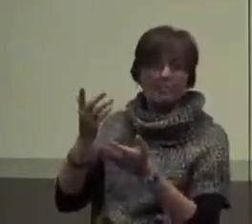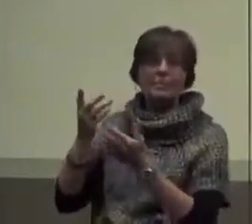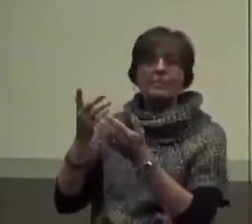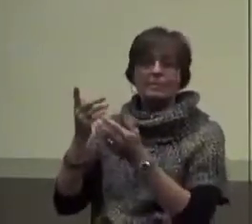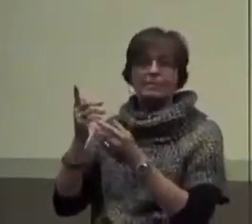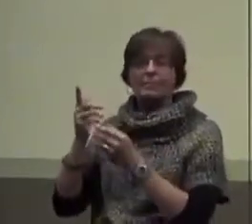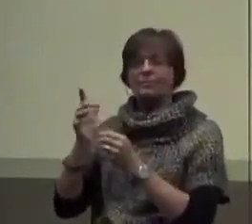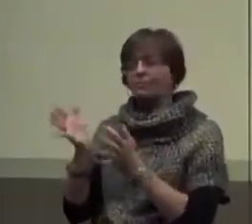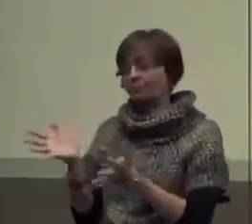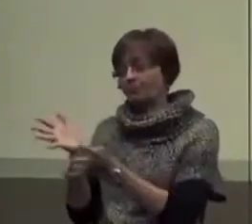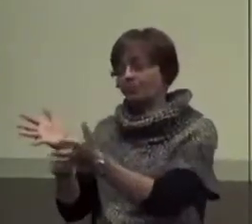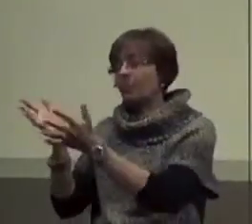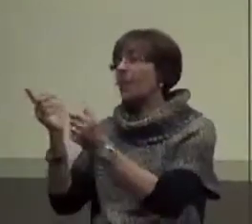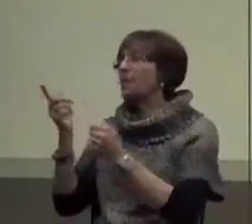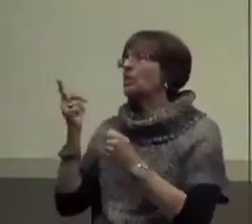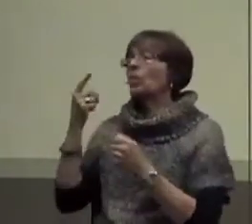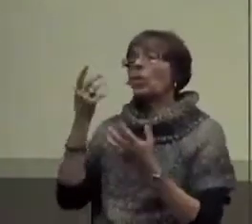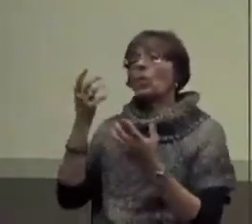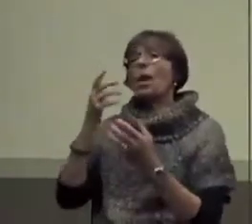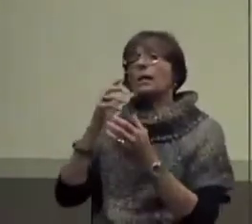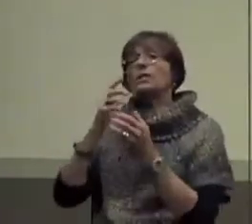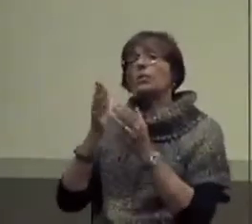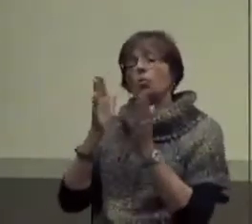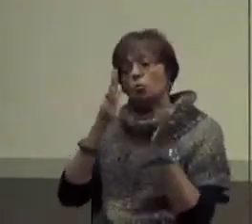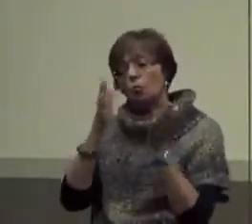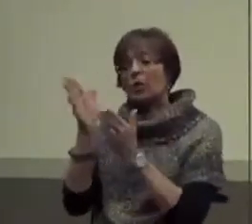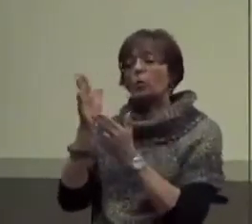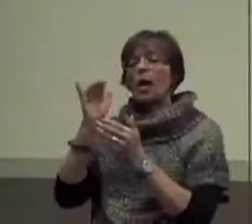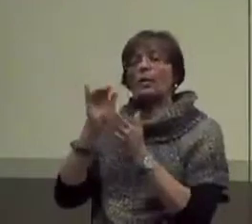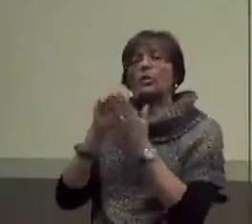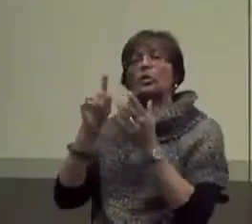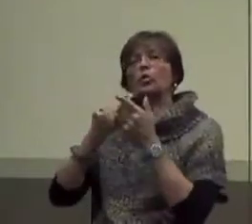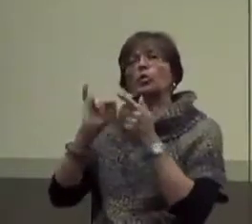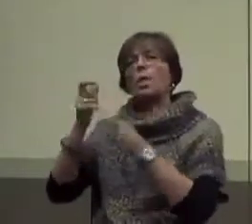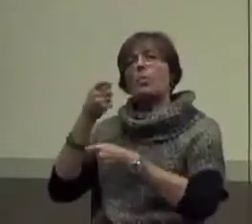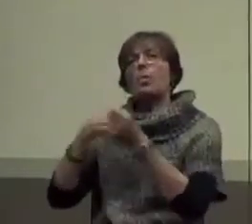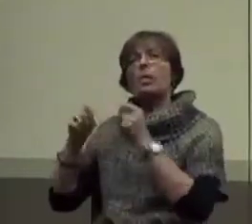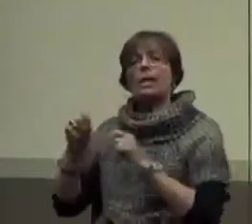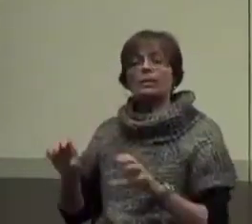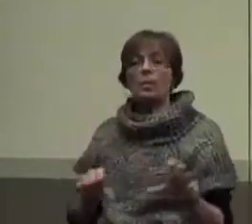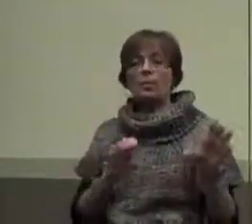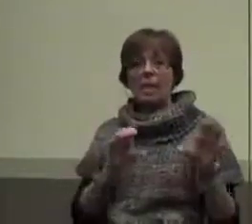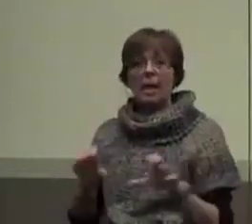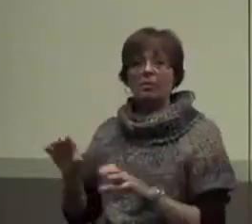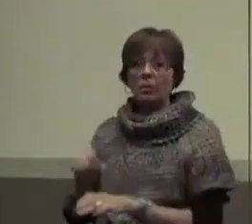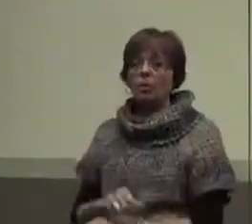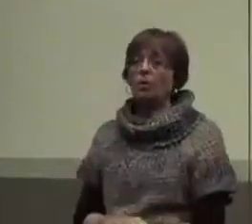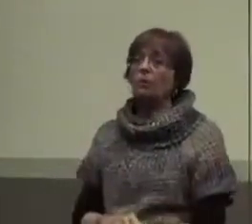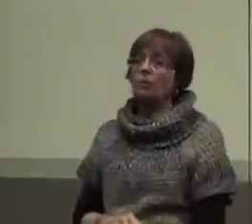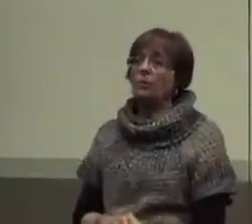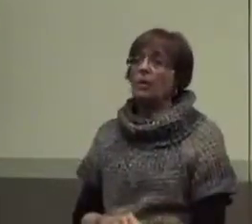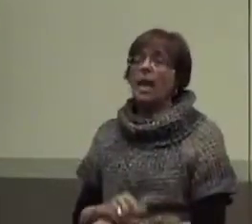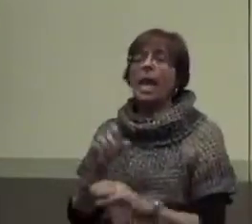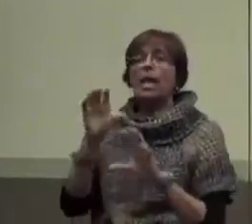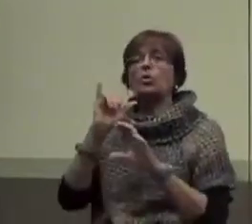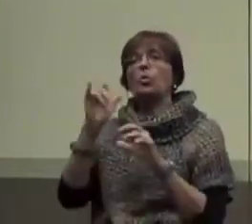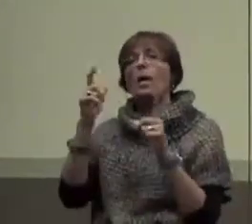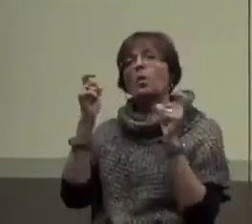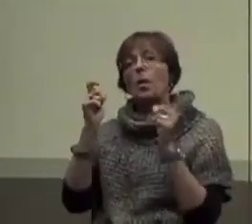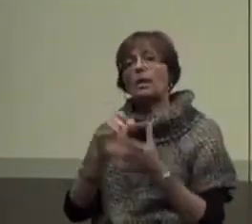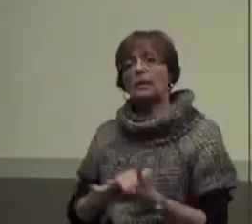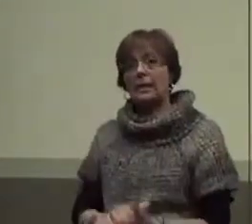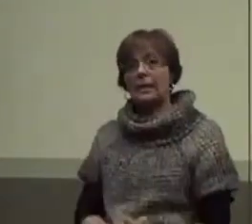is. So, you want to be able to redirect the student to that replacement behavior. Okay? And do this quickly.